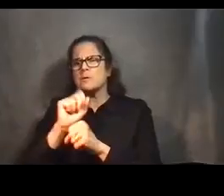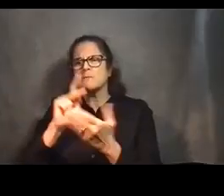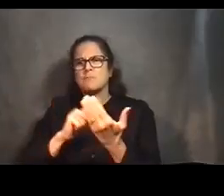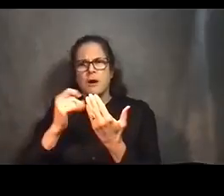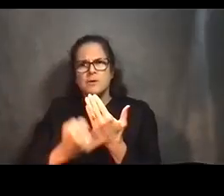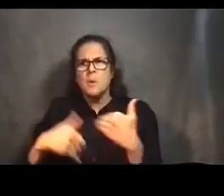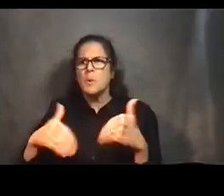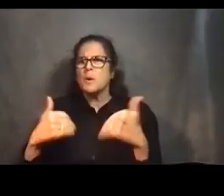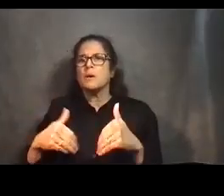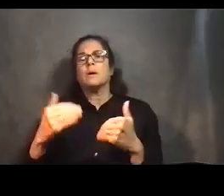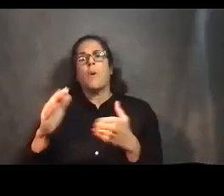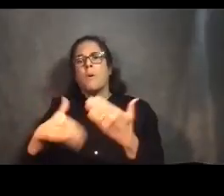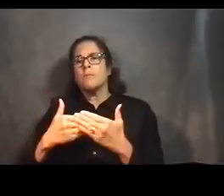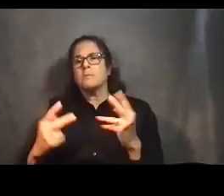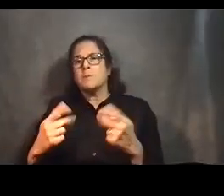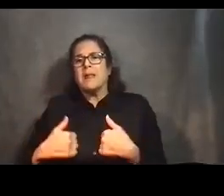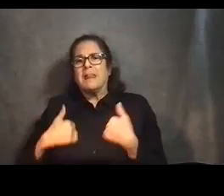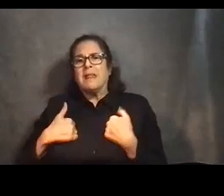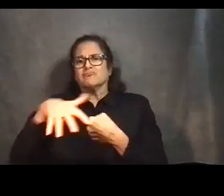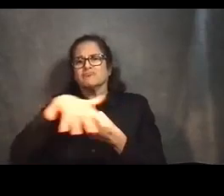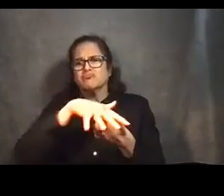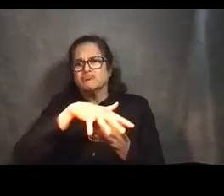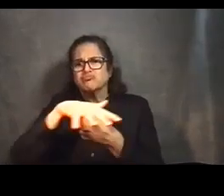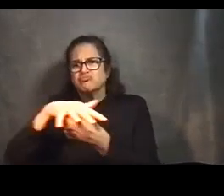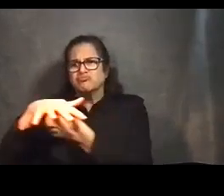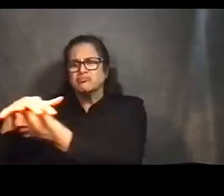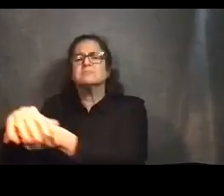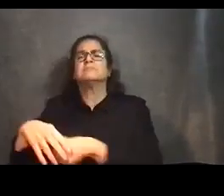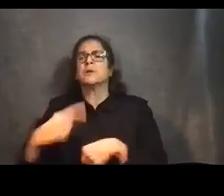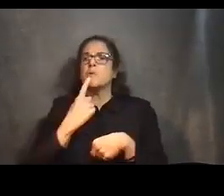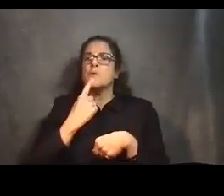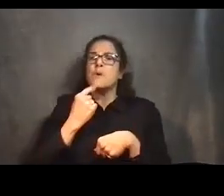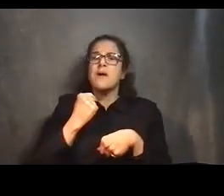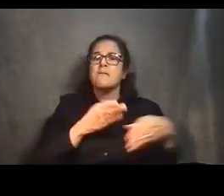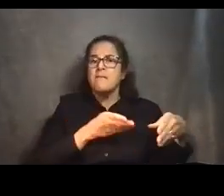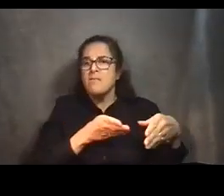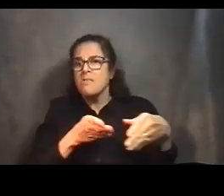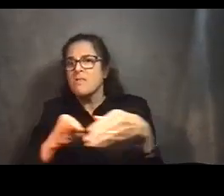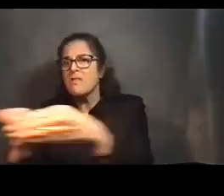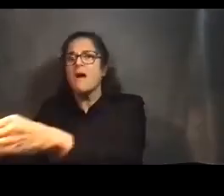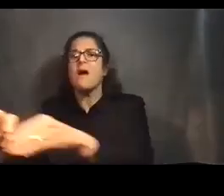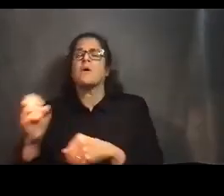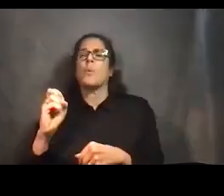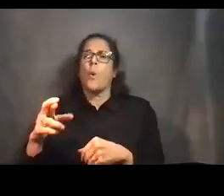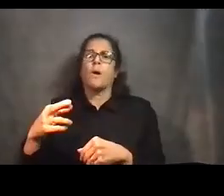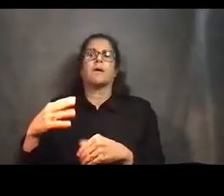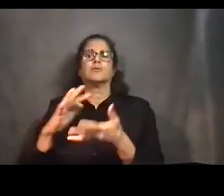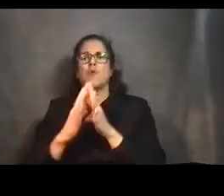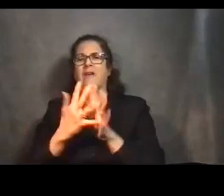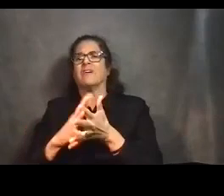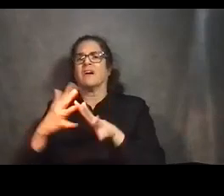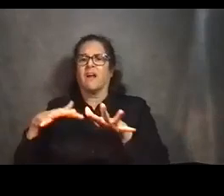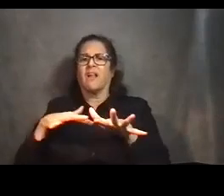of all the residents in the neighborhood, whether you live along the Red Line or you've been impacted by the traffic. I think the